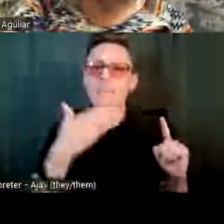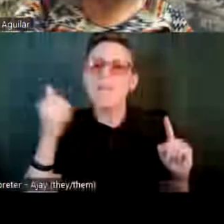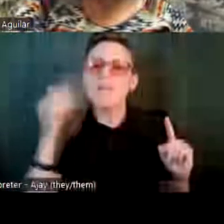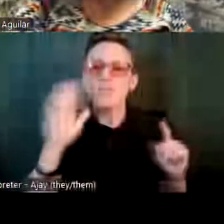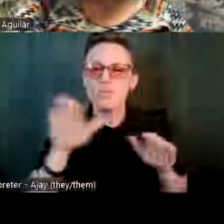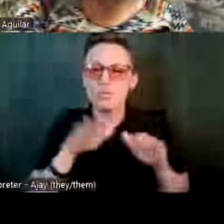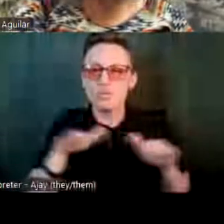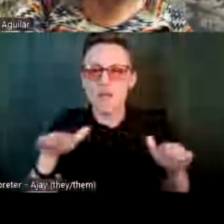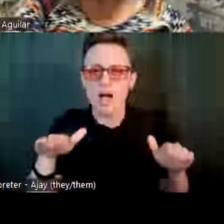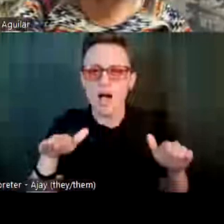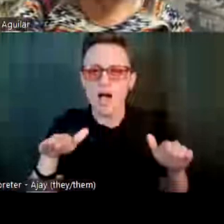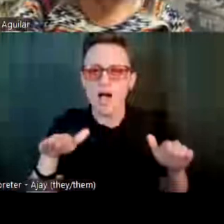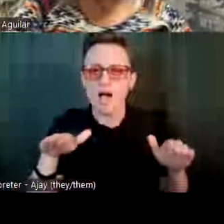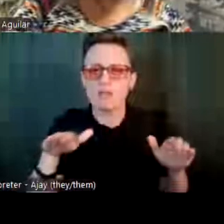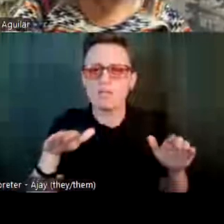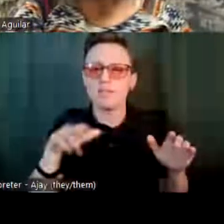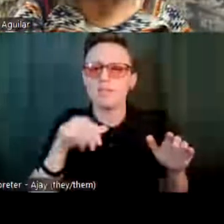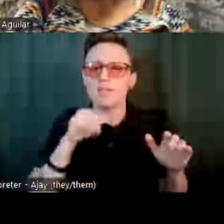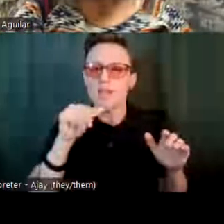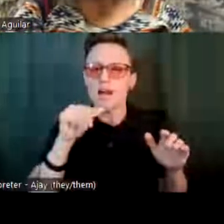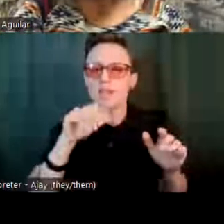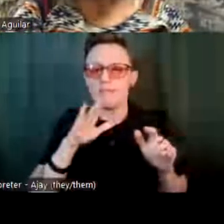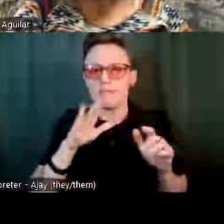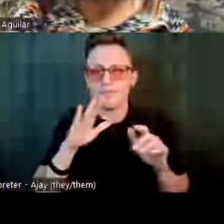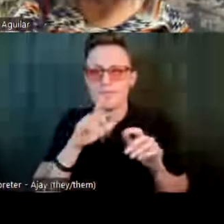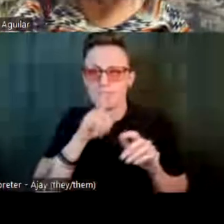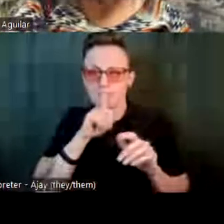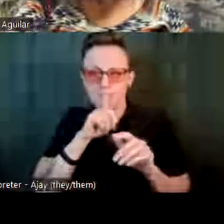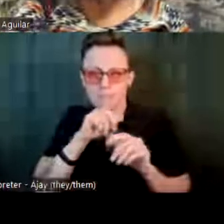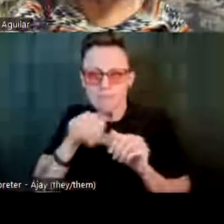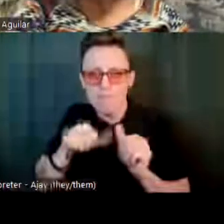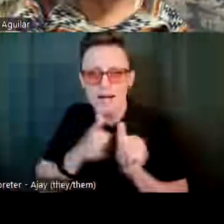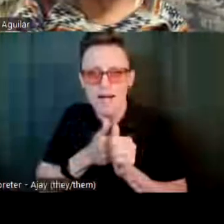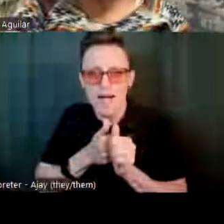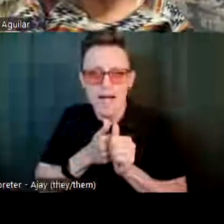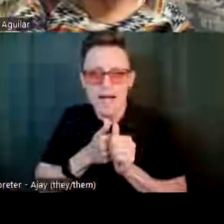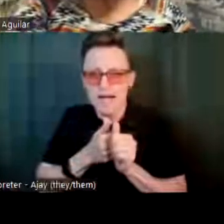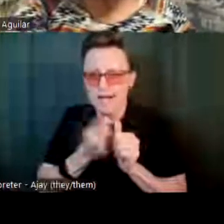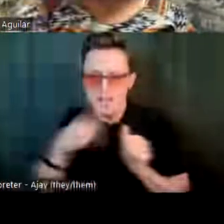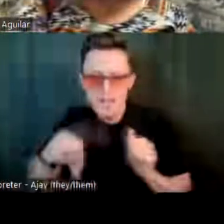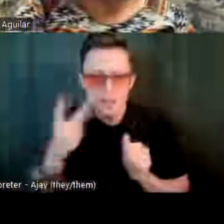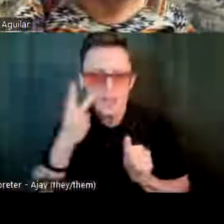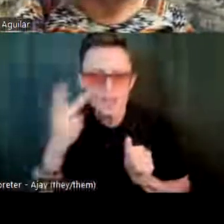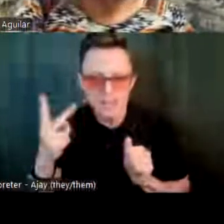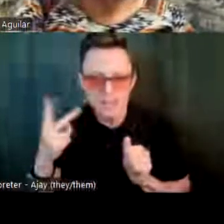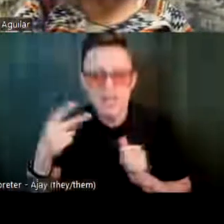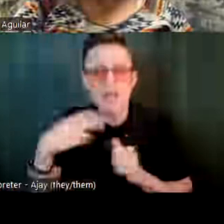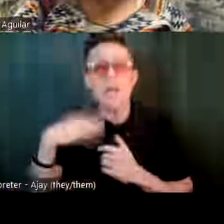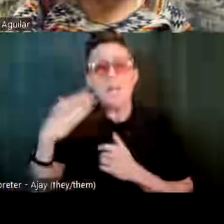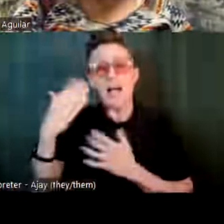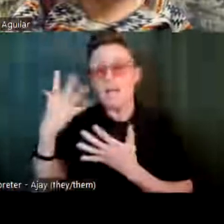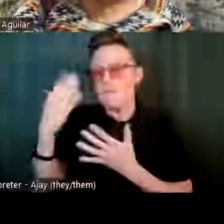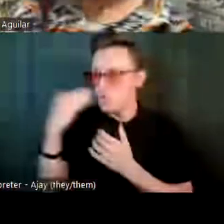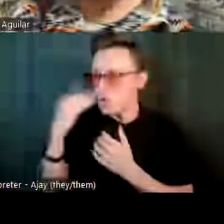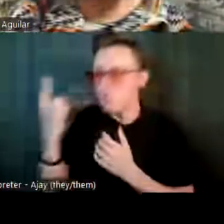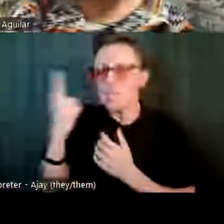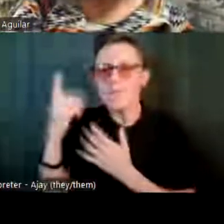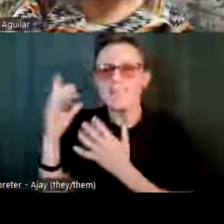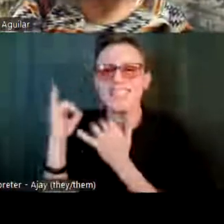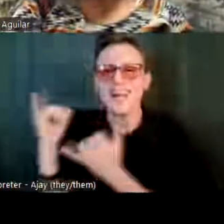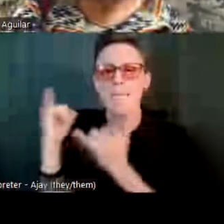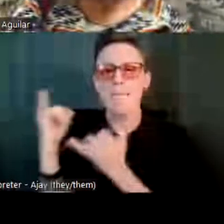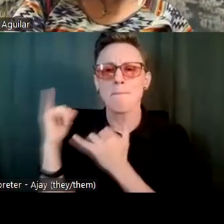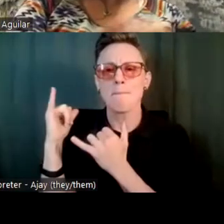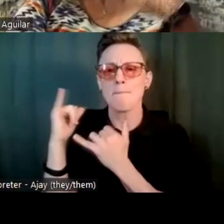the, the work that's being done behind the scenes. And so it's nice to have someone who, you know, is doing the same work. We can just